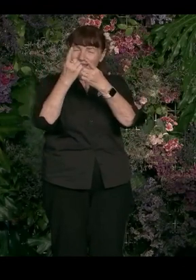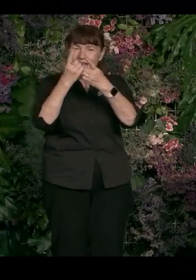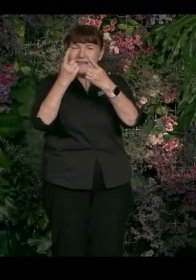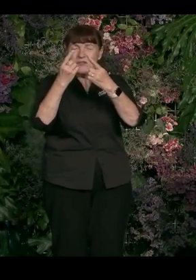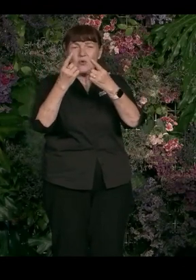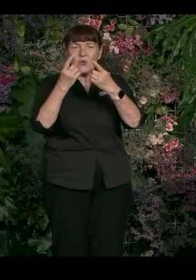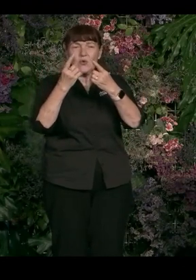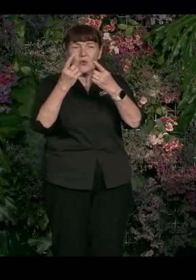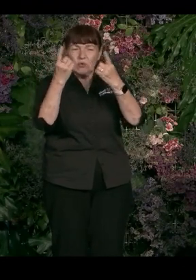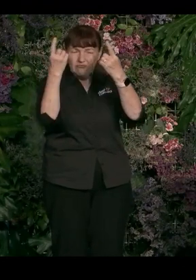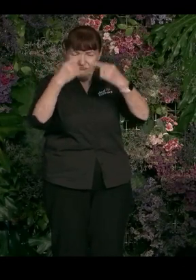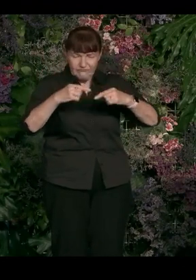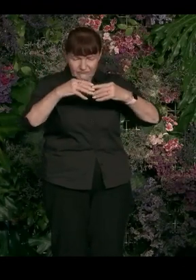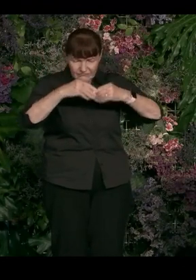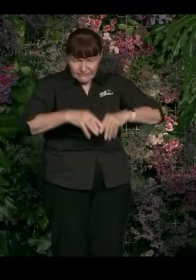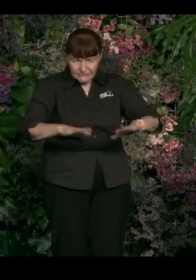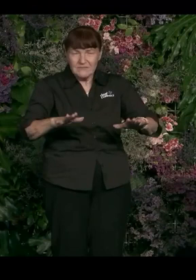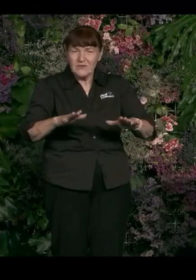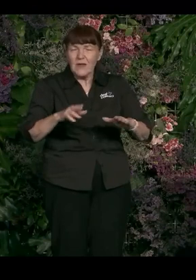inclusion threatened at a local level.